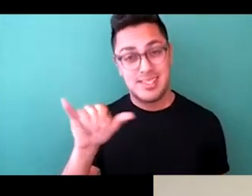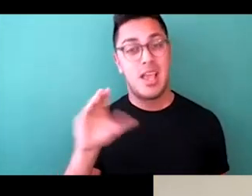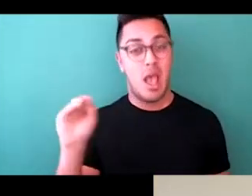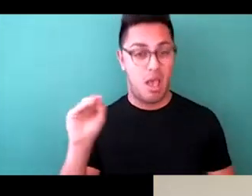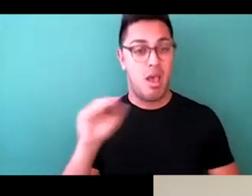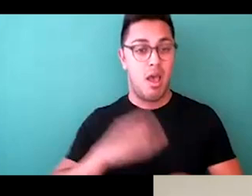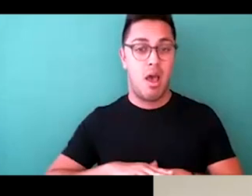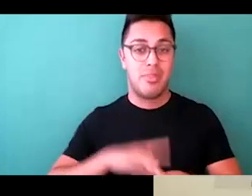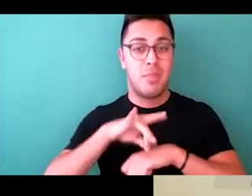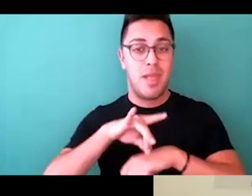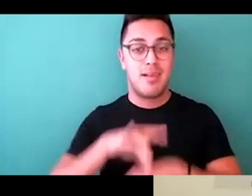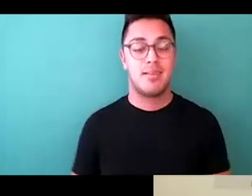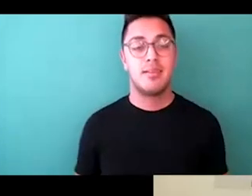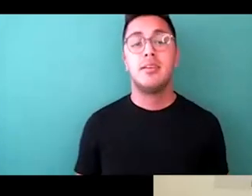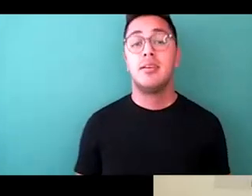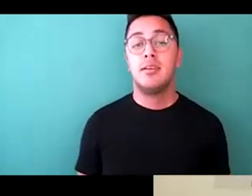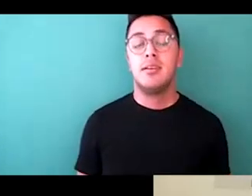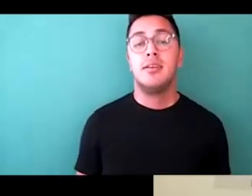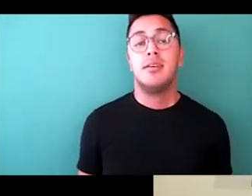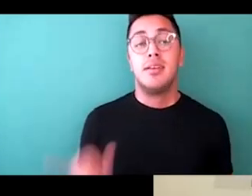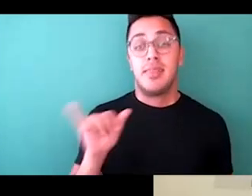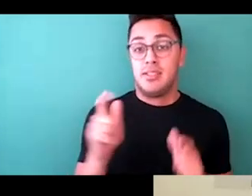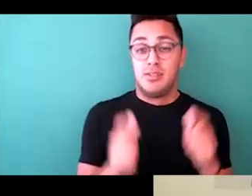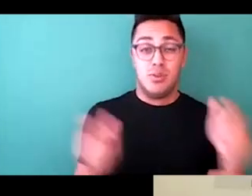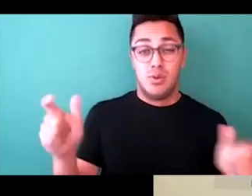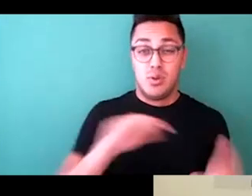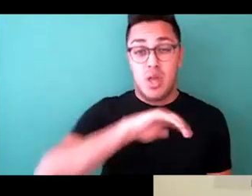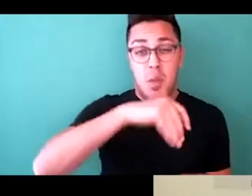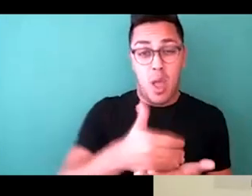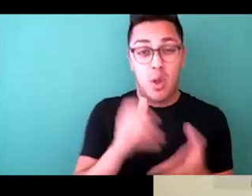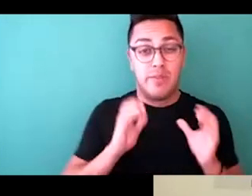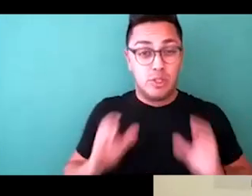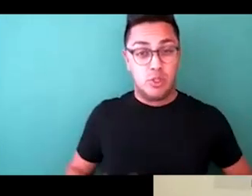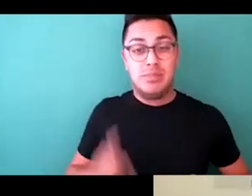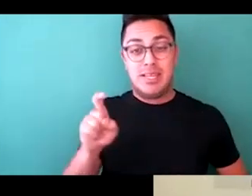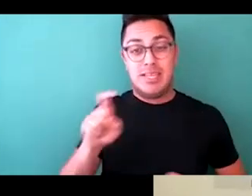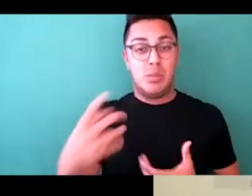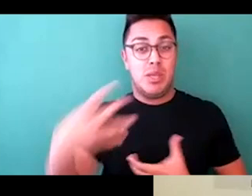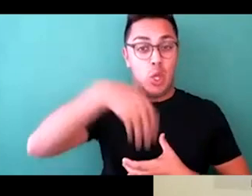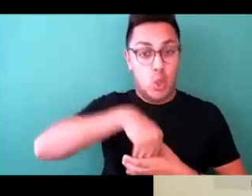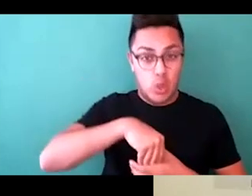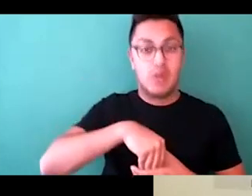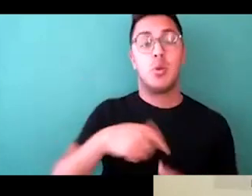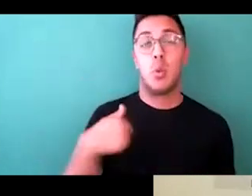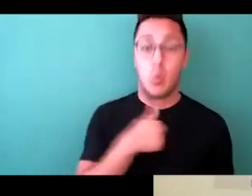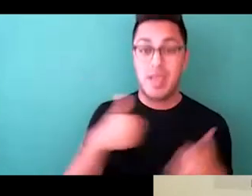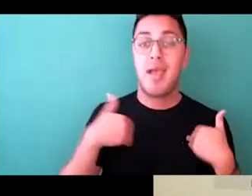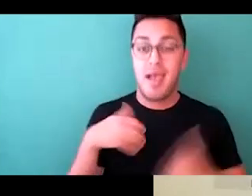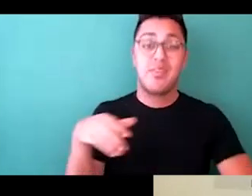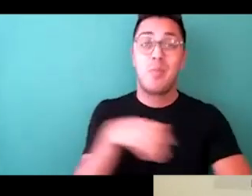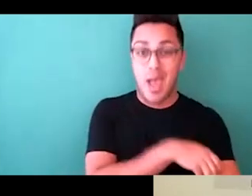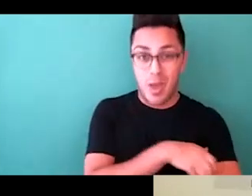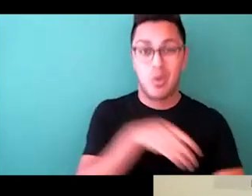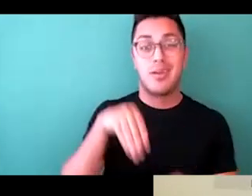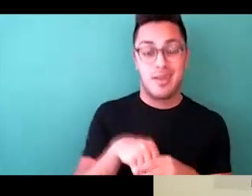tremendous amount of consumers that need to be included. And we have the power in the fashion industry